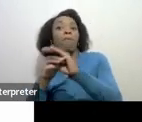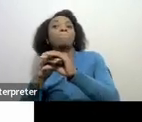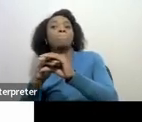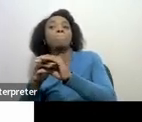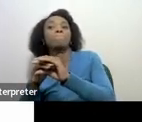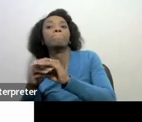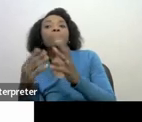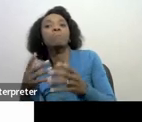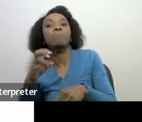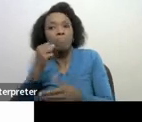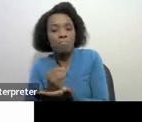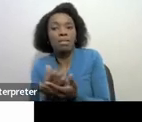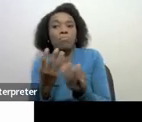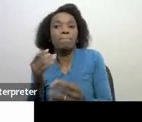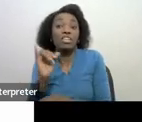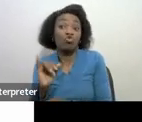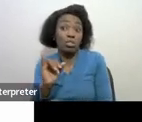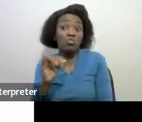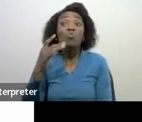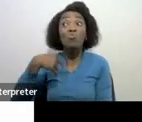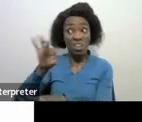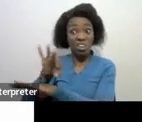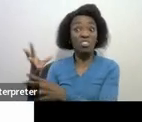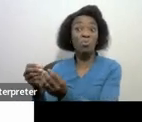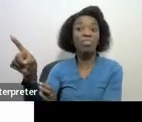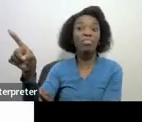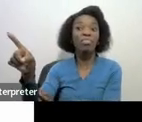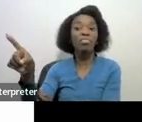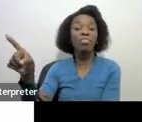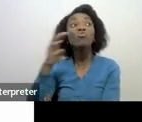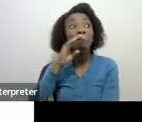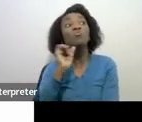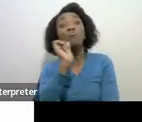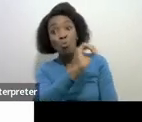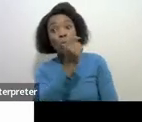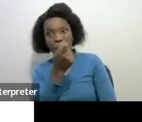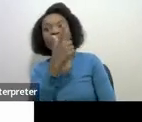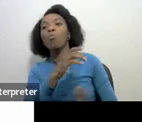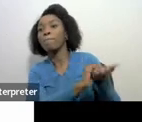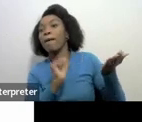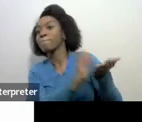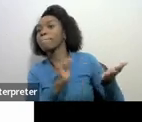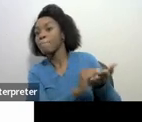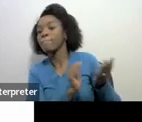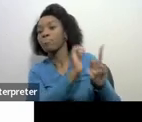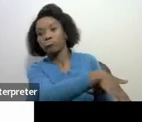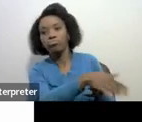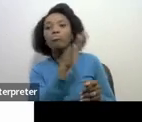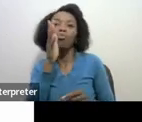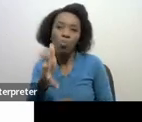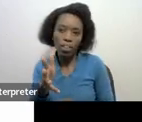and so forth. So that's basically what we do and this individuals that have been appointed in terms of section